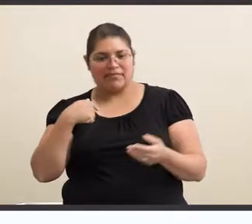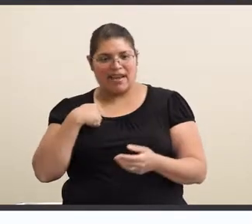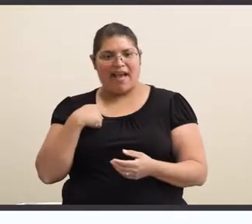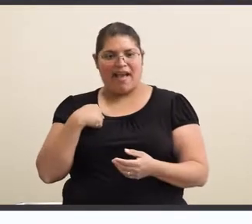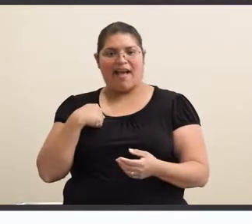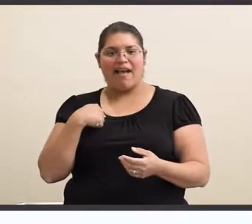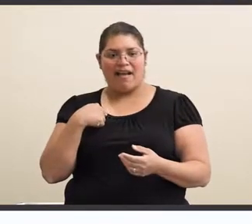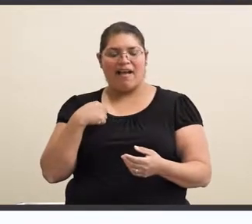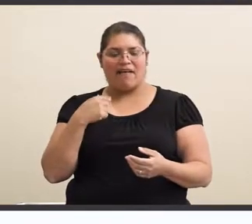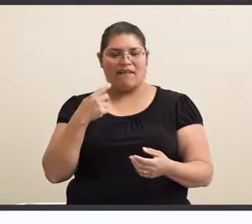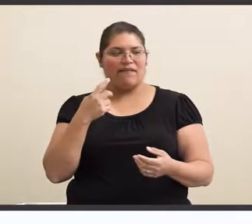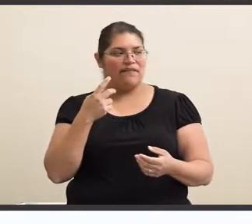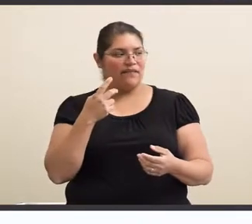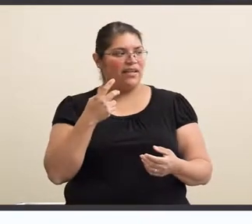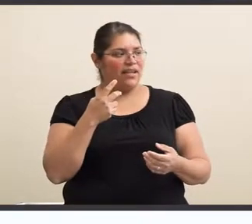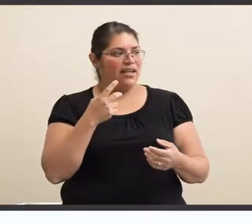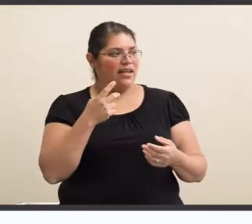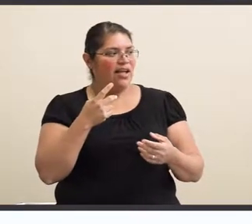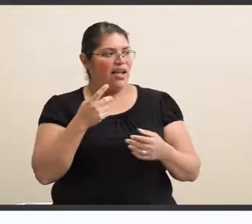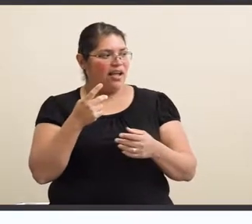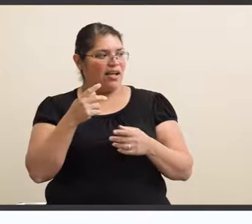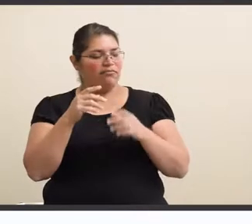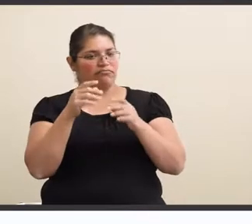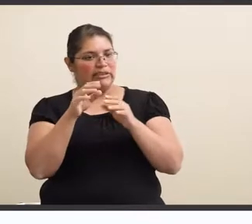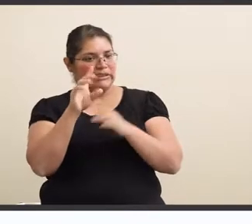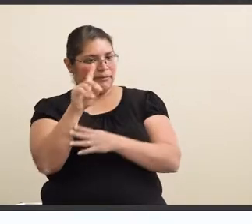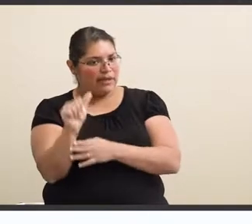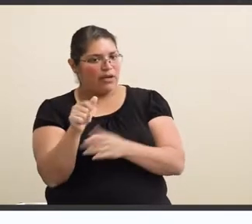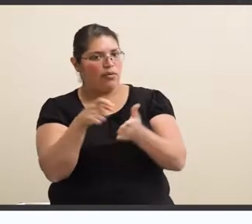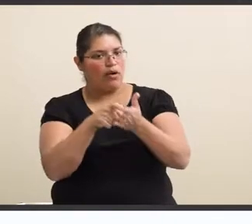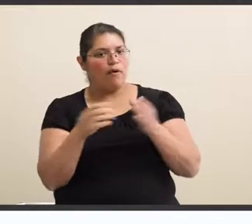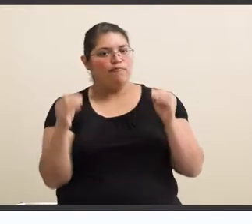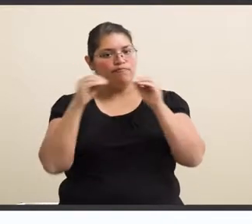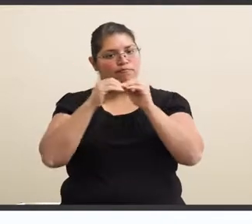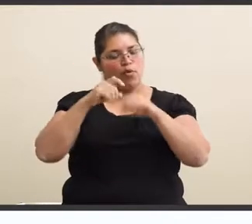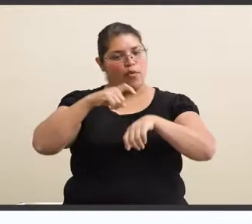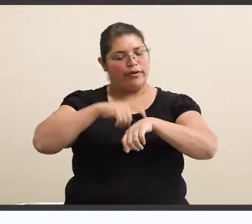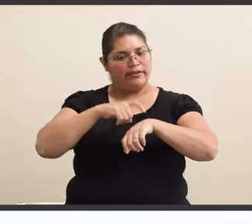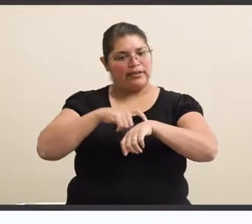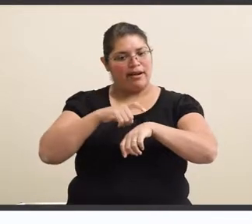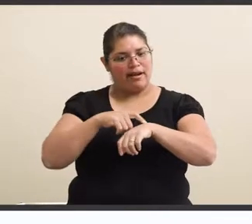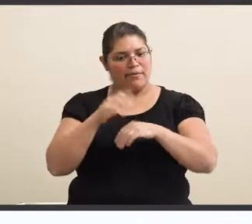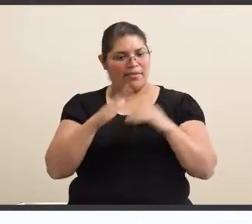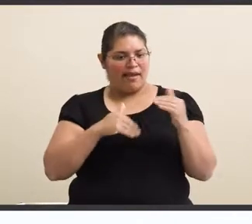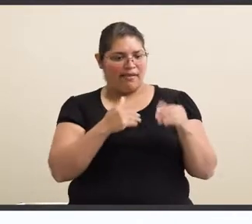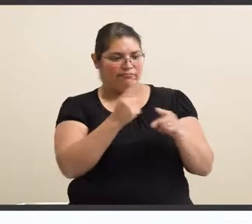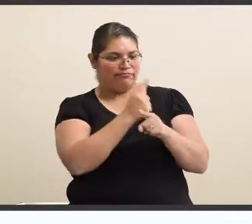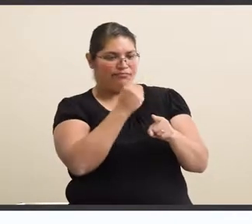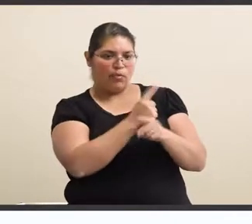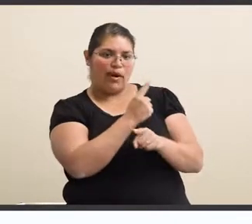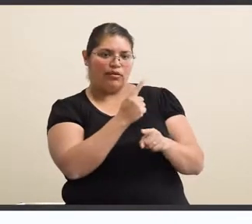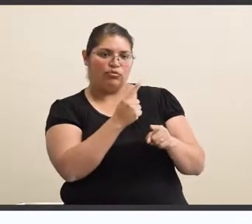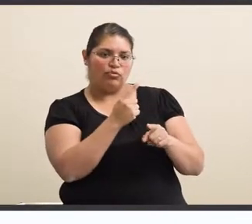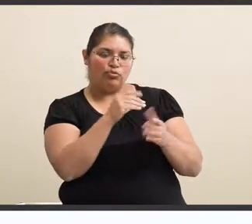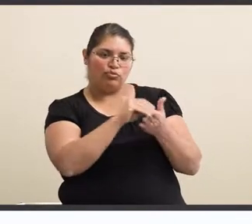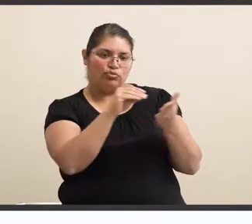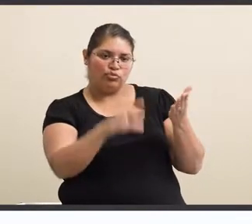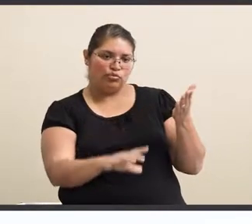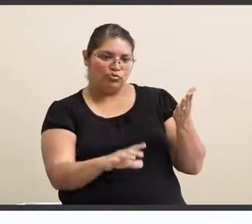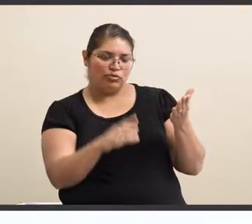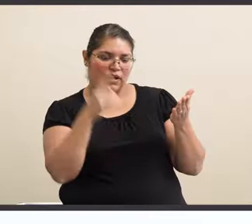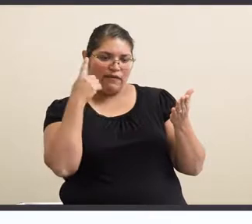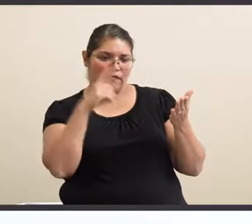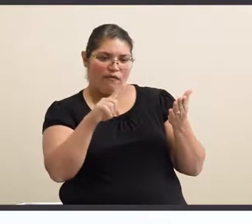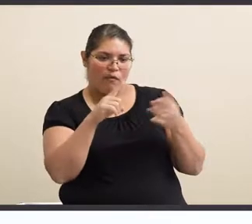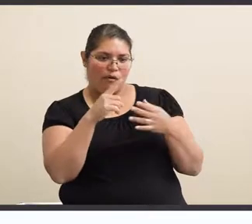visual disability and require a little bit more time than regular students to, you know, produce